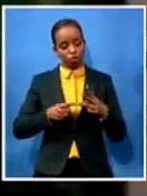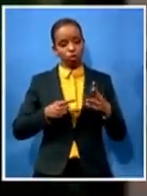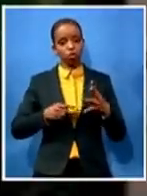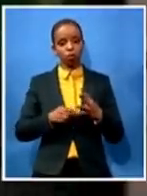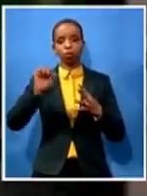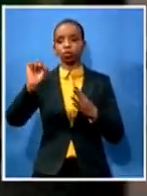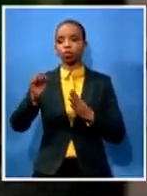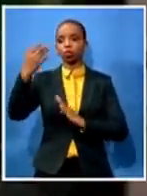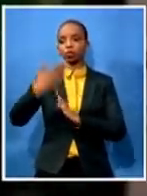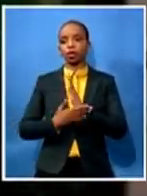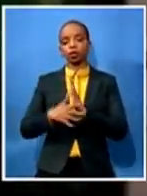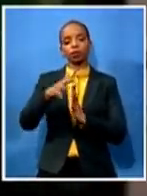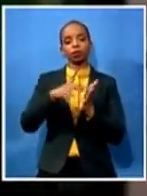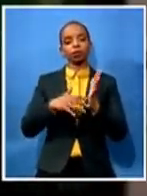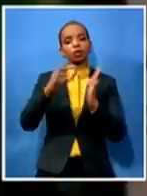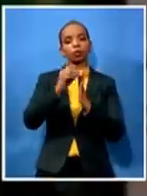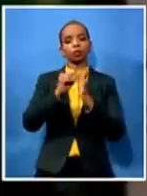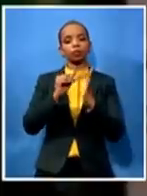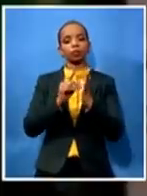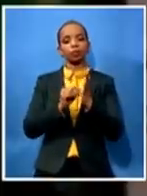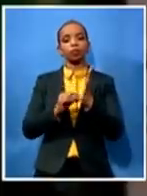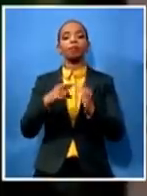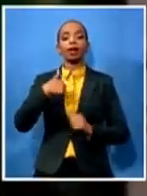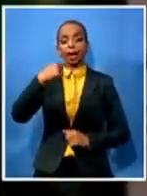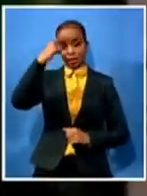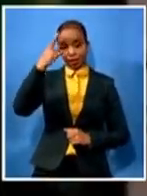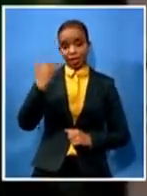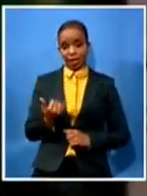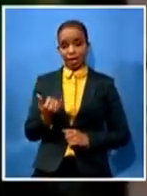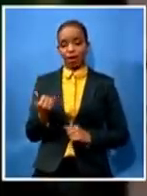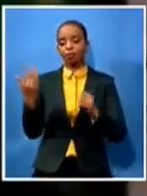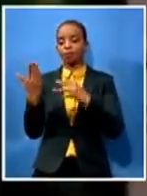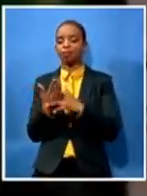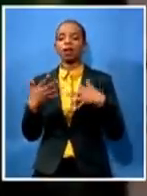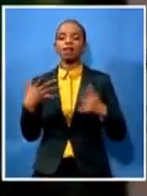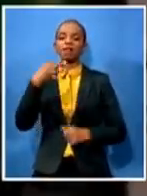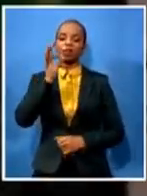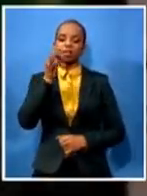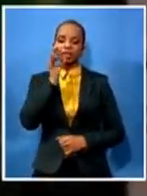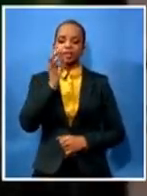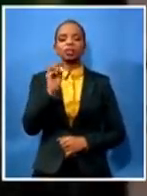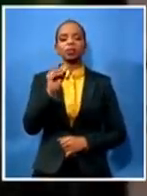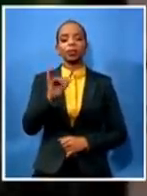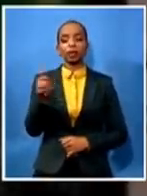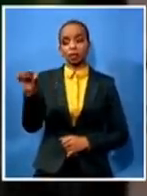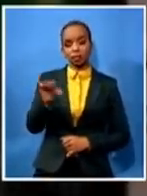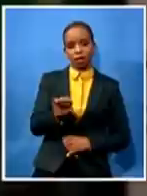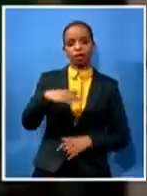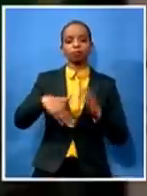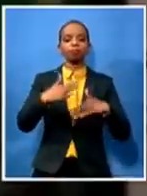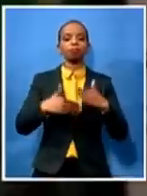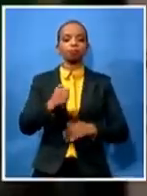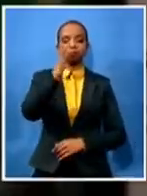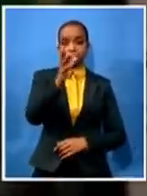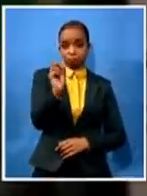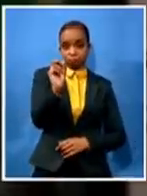the t adjournment so that when we come back then we can continue okay we'll take the t adjournment